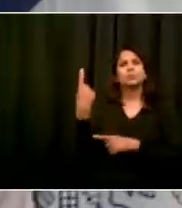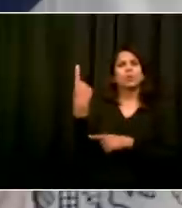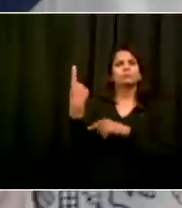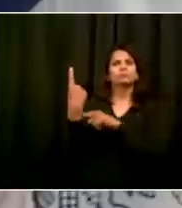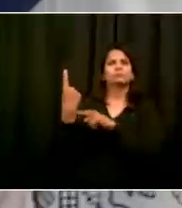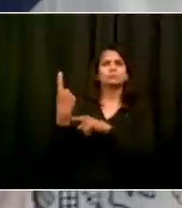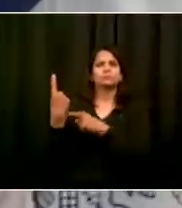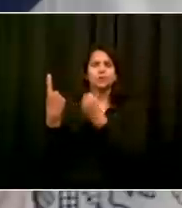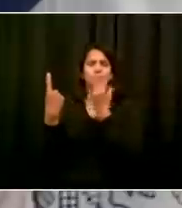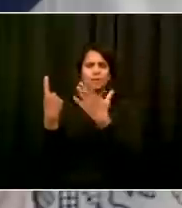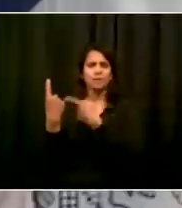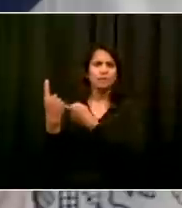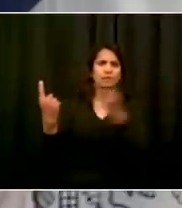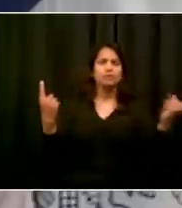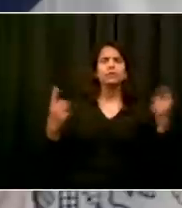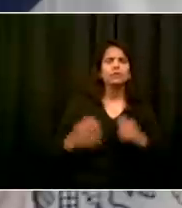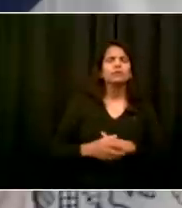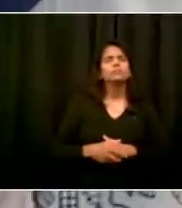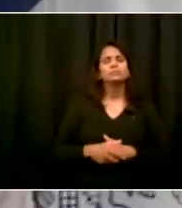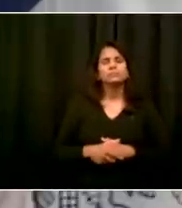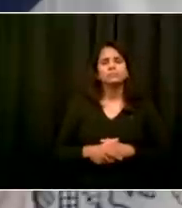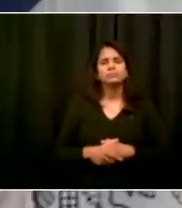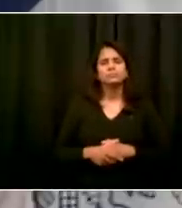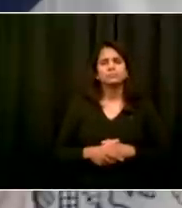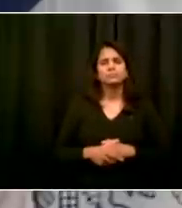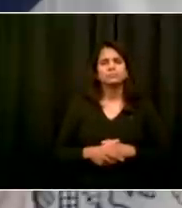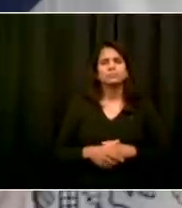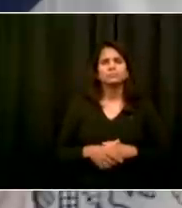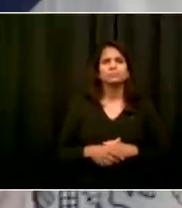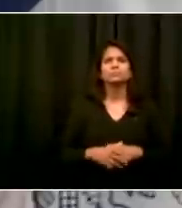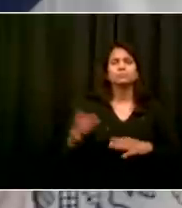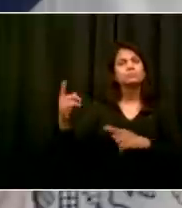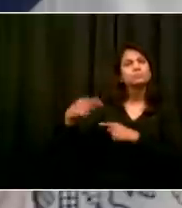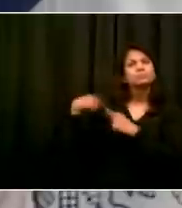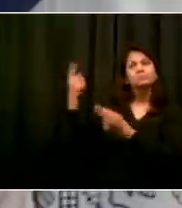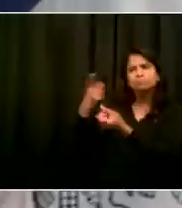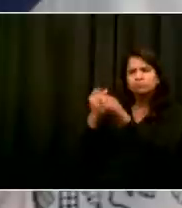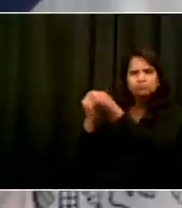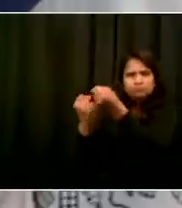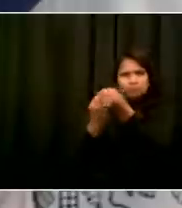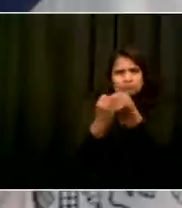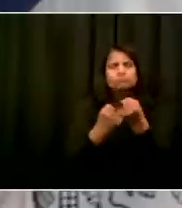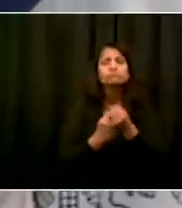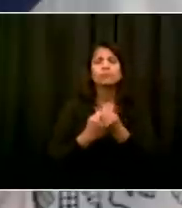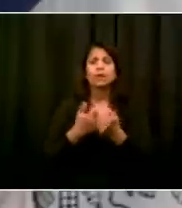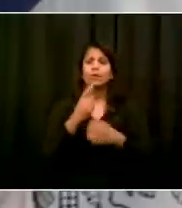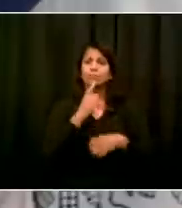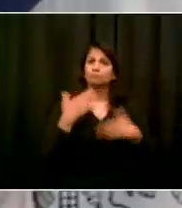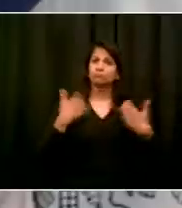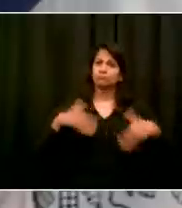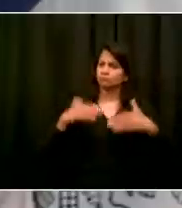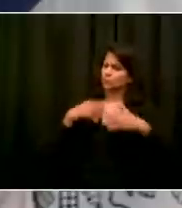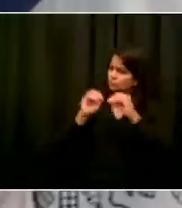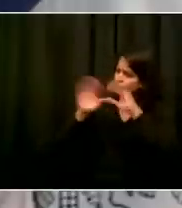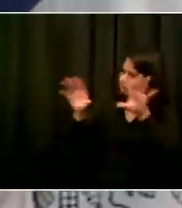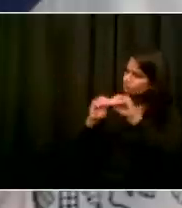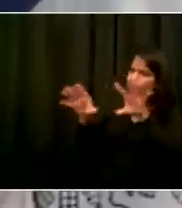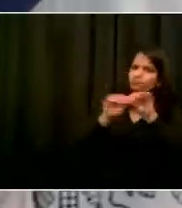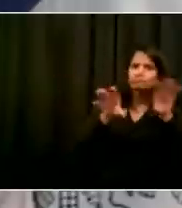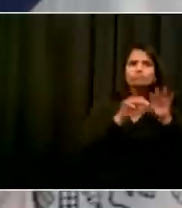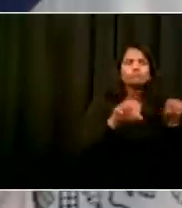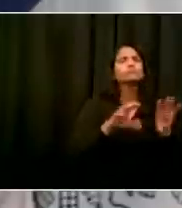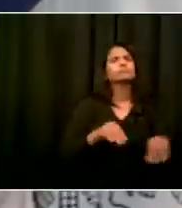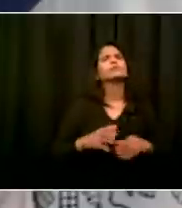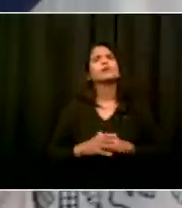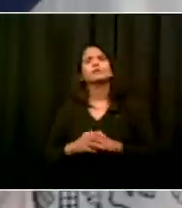and tremendous support from those organizations getting the word out that real action needs to be taken by each and every member of the community to help